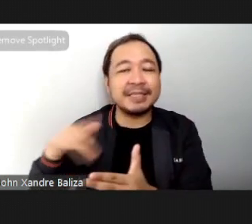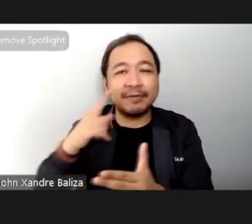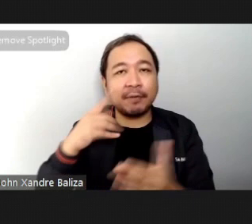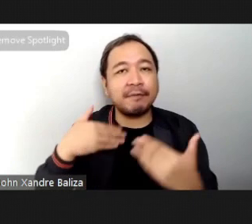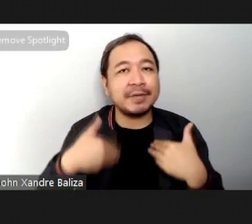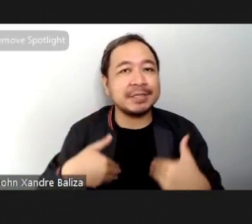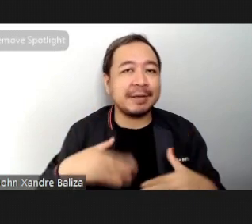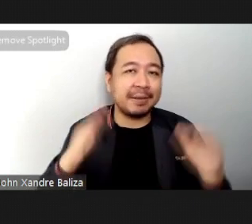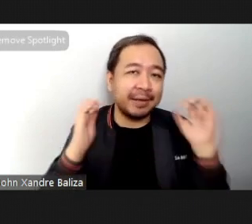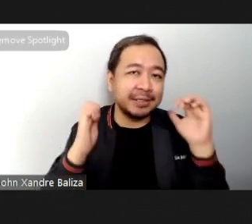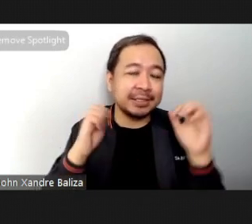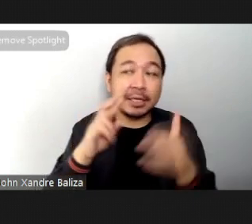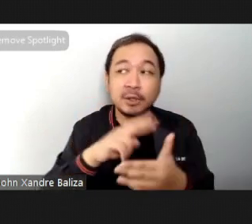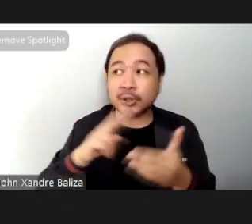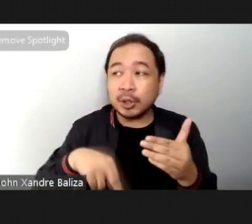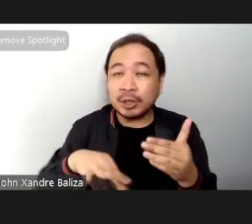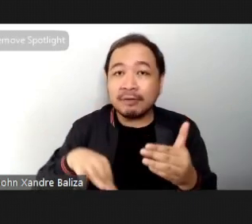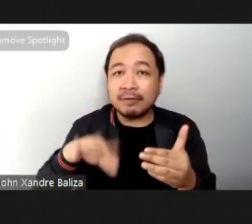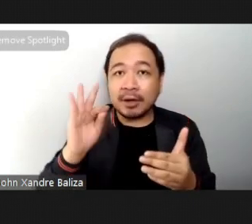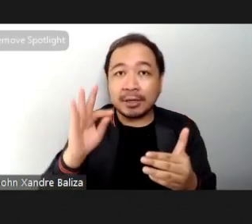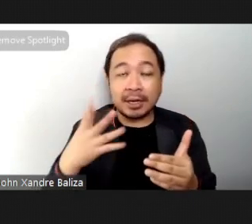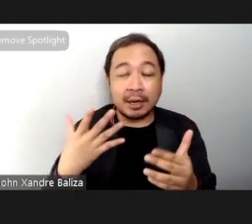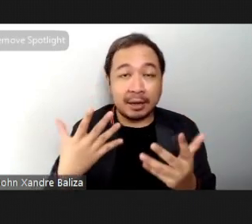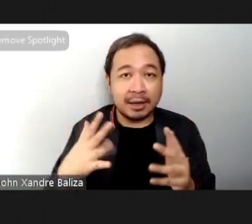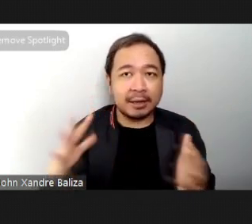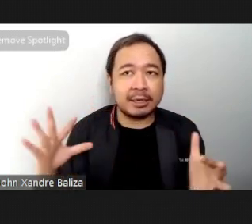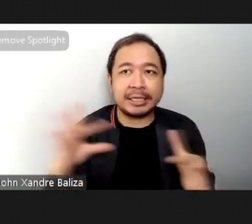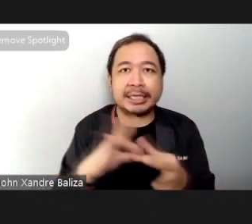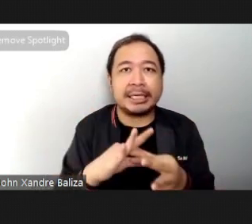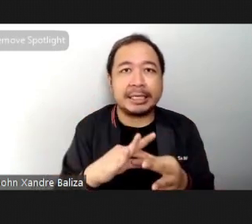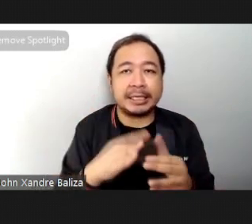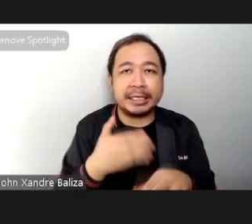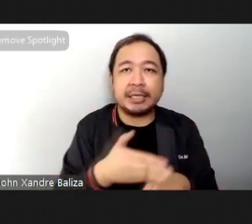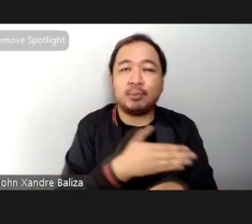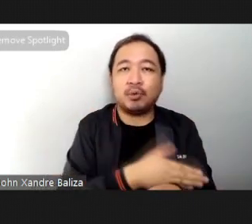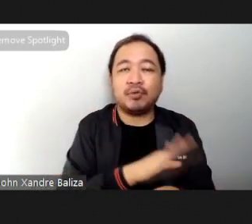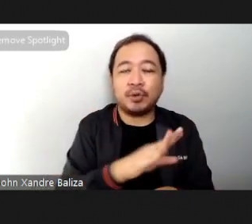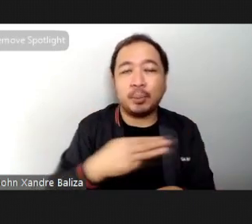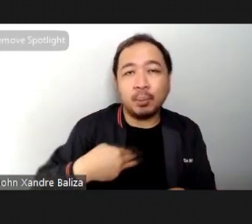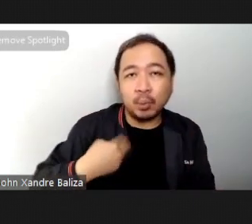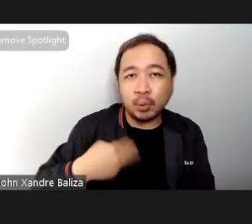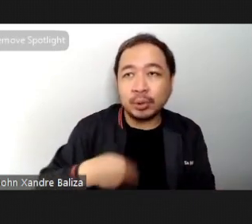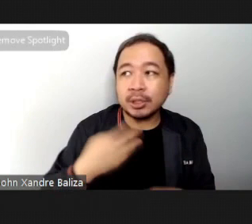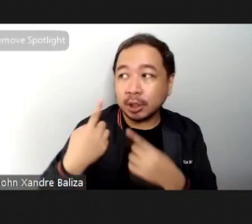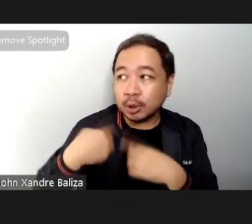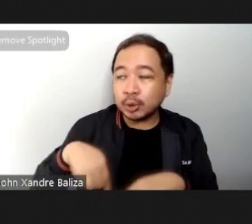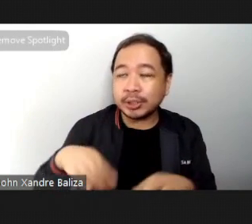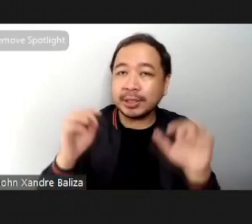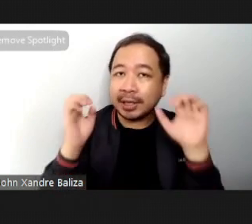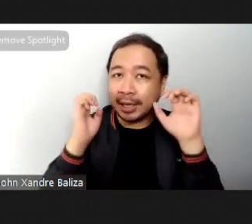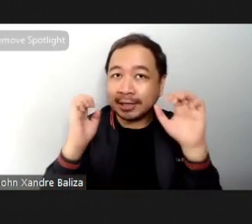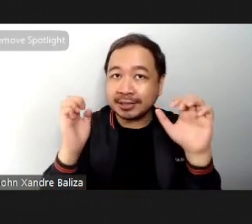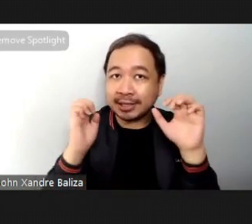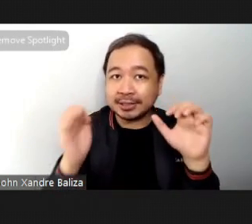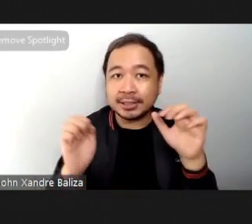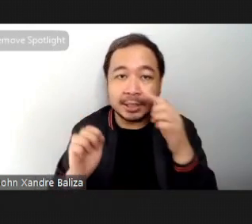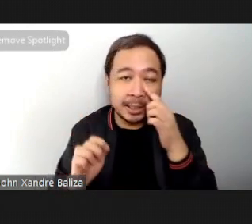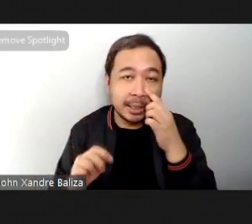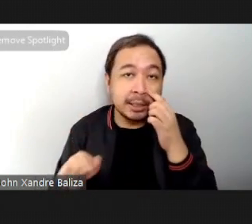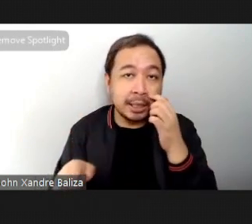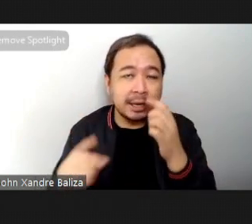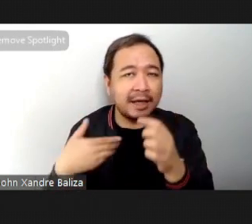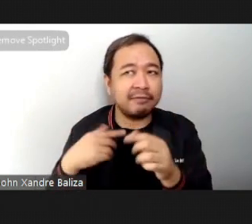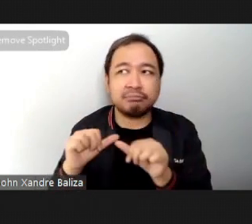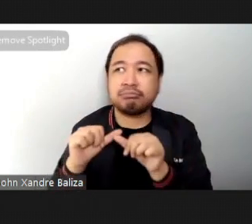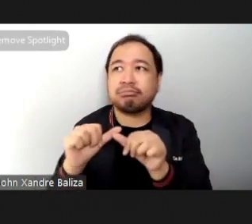show that there is a link between improving one's mood while exercising which can also have lasting effects